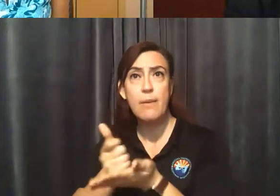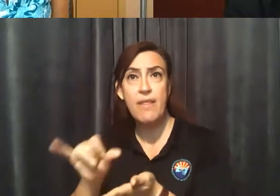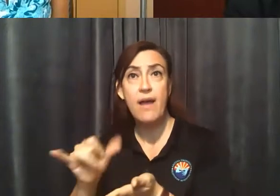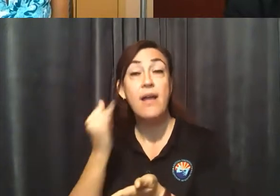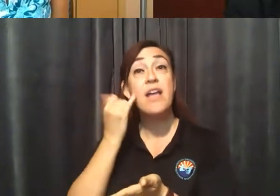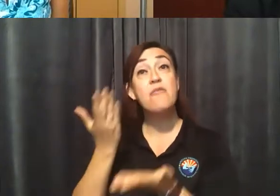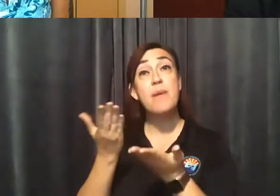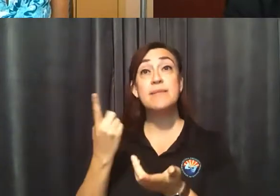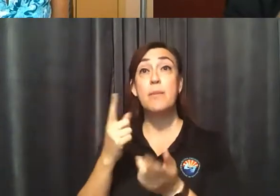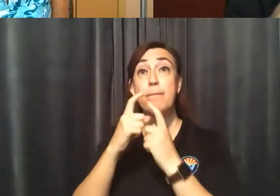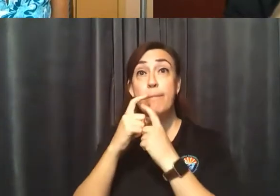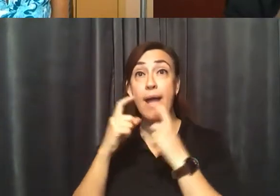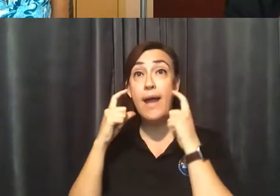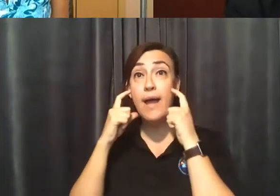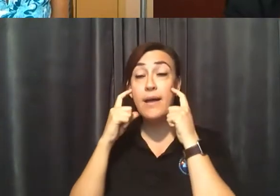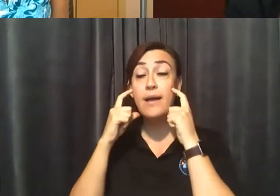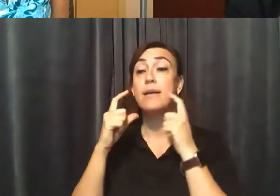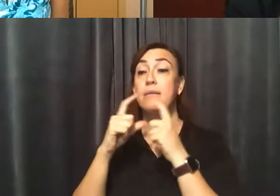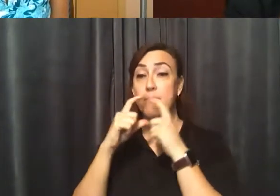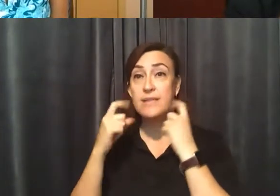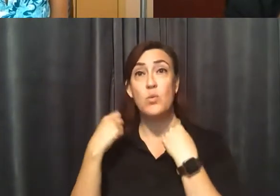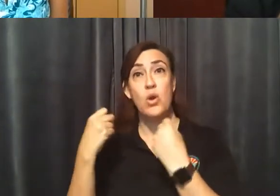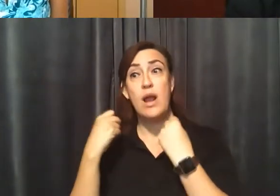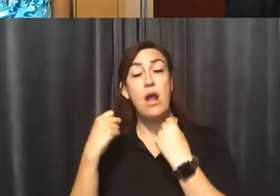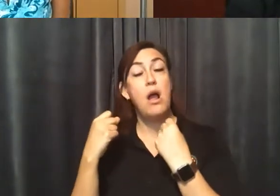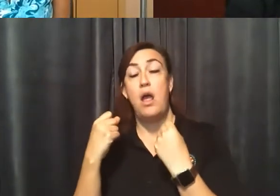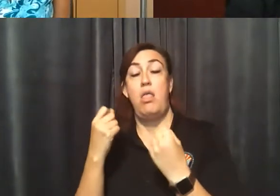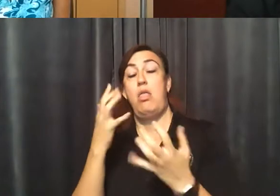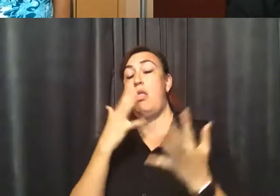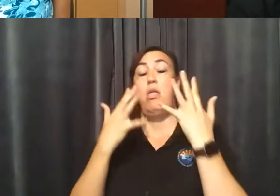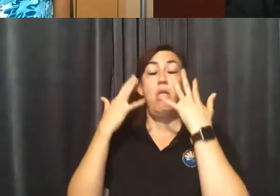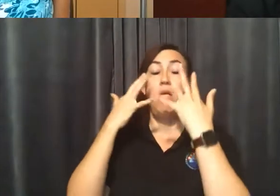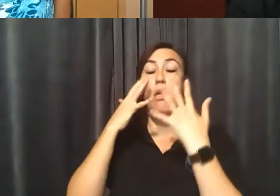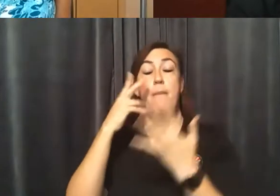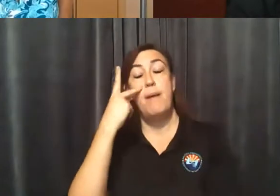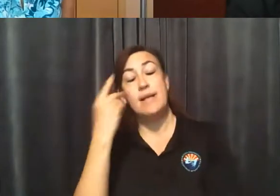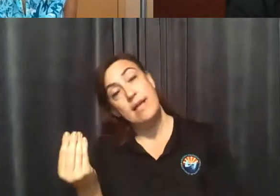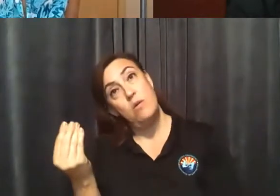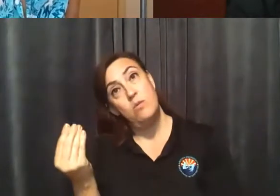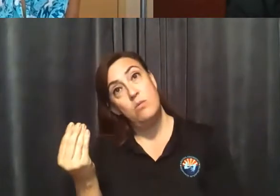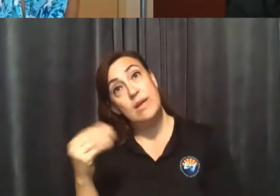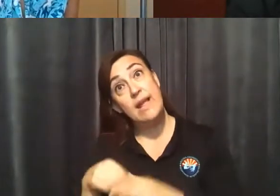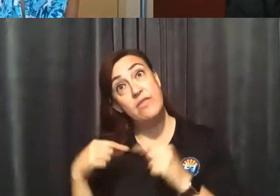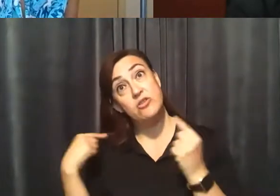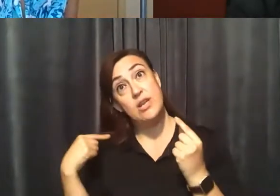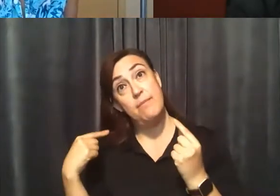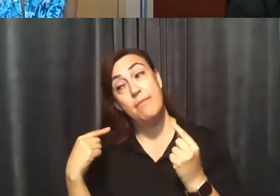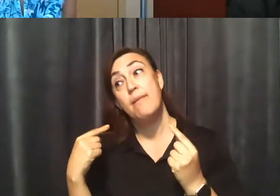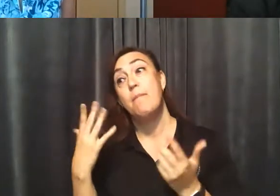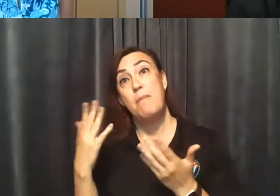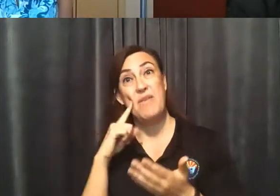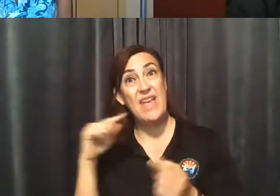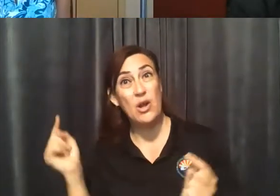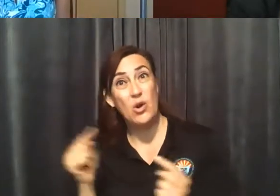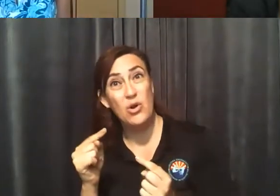passes out from exertion, hypocrisy, asphyxiation, etc. and gets hurt because the fitness center is following government